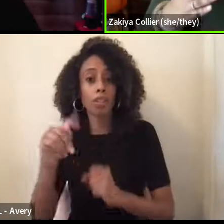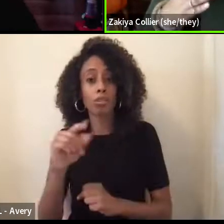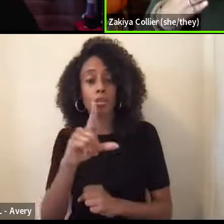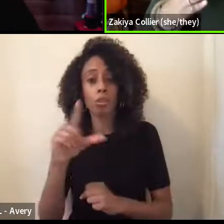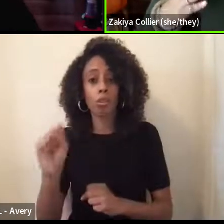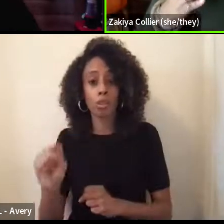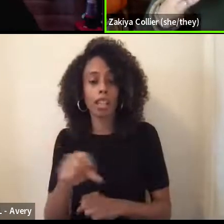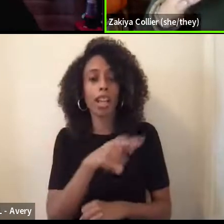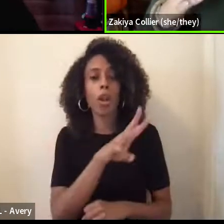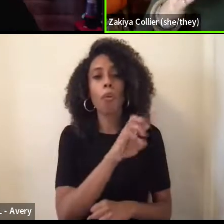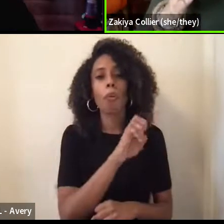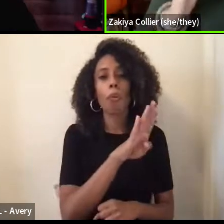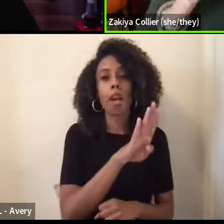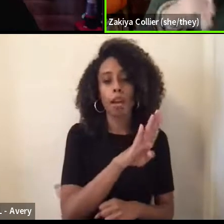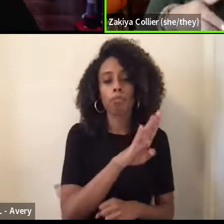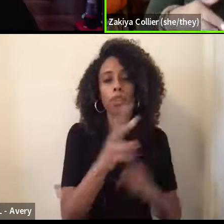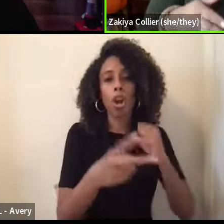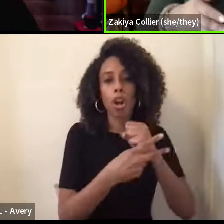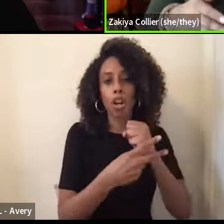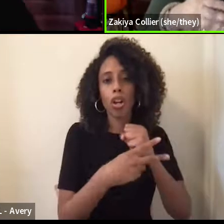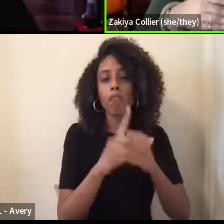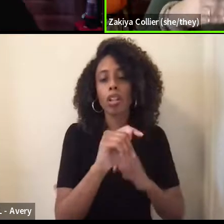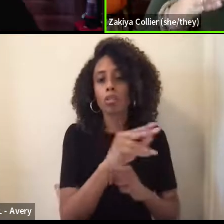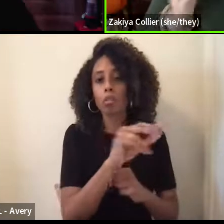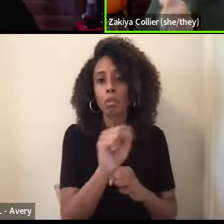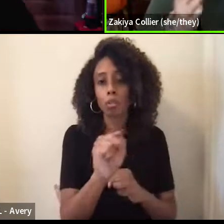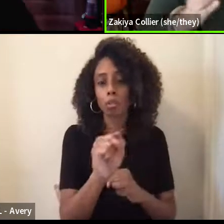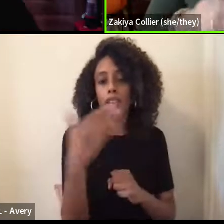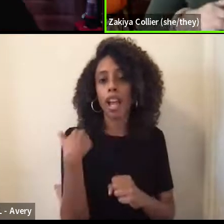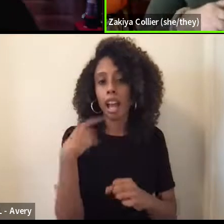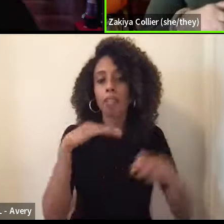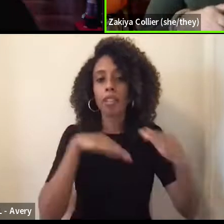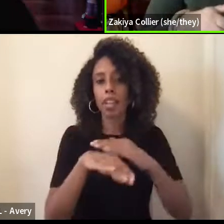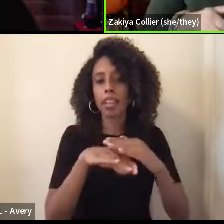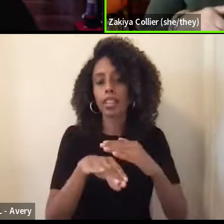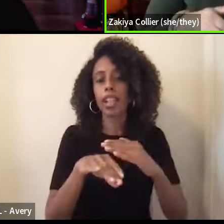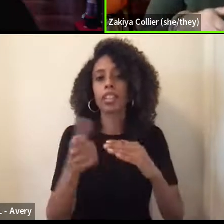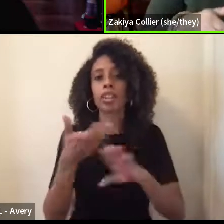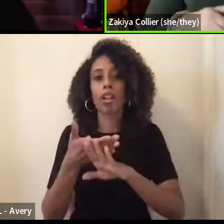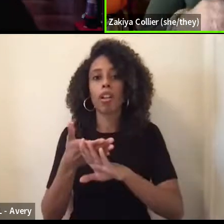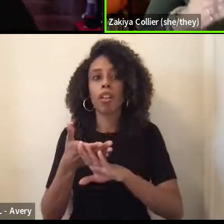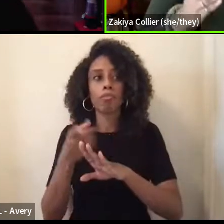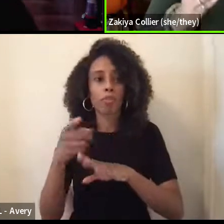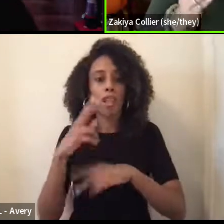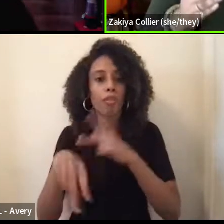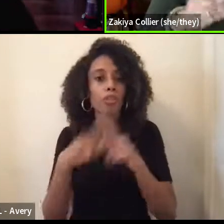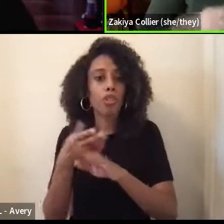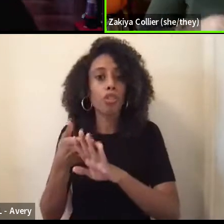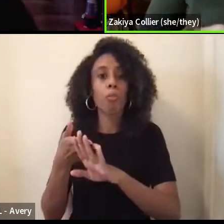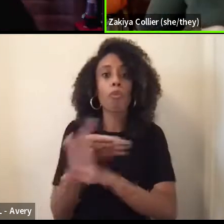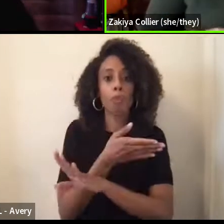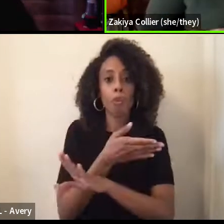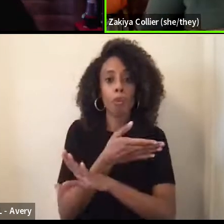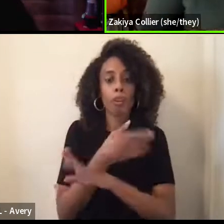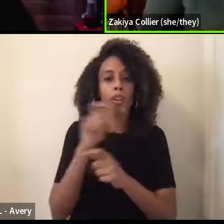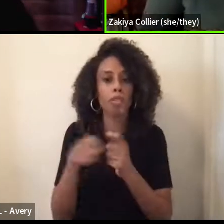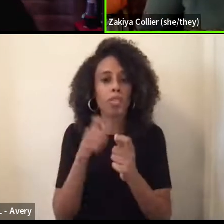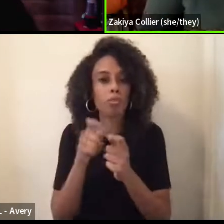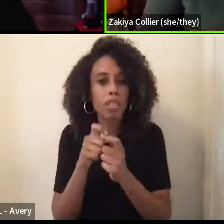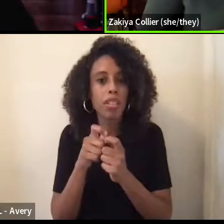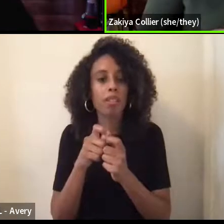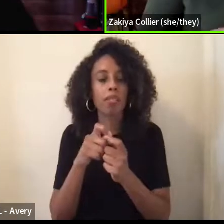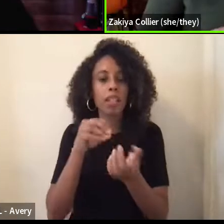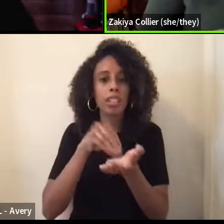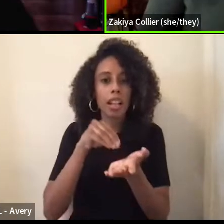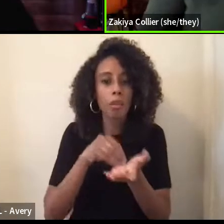be able to get access to previous versions of a specific document or, or statement,